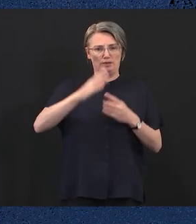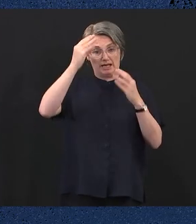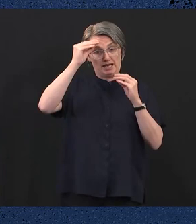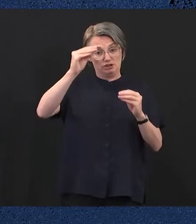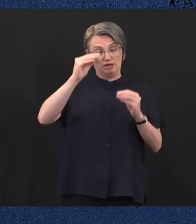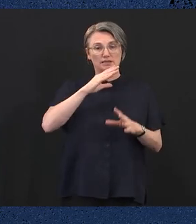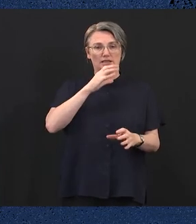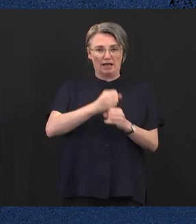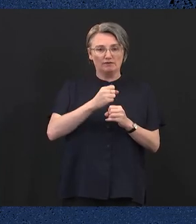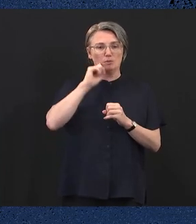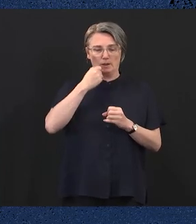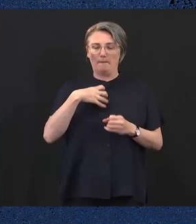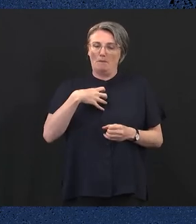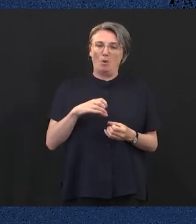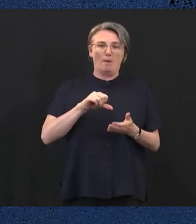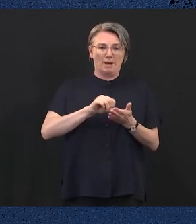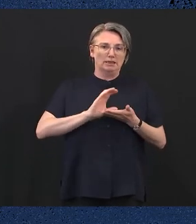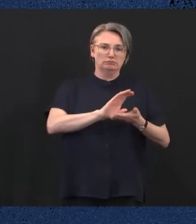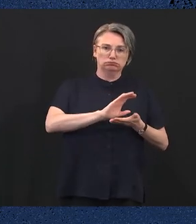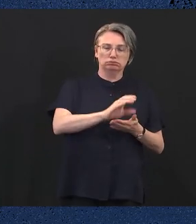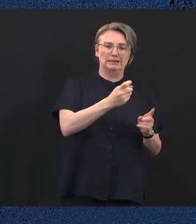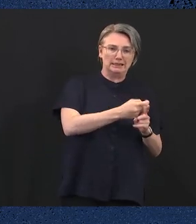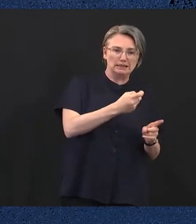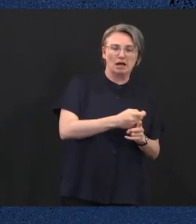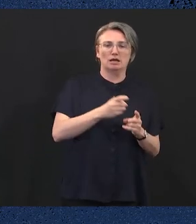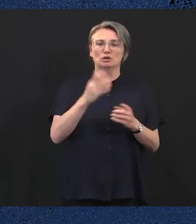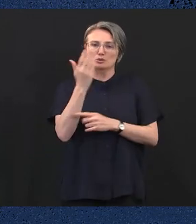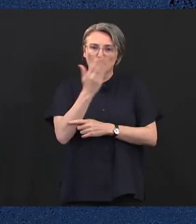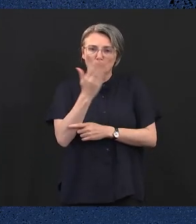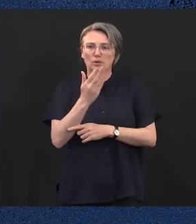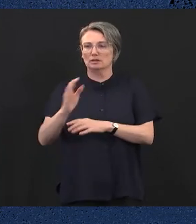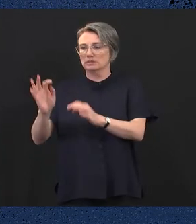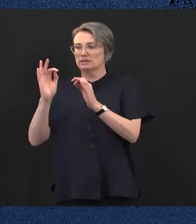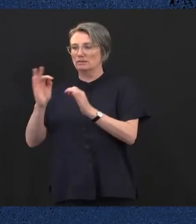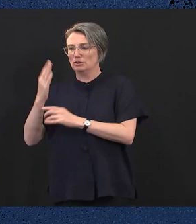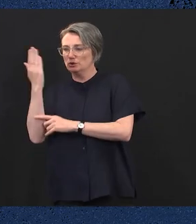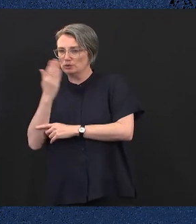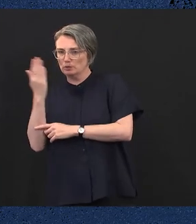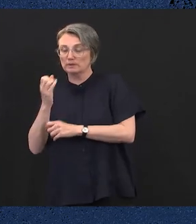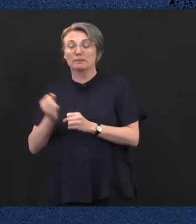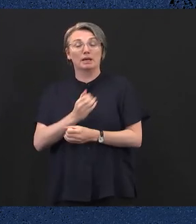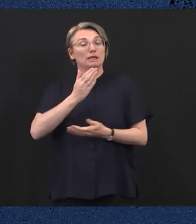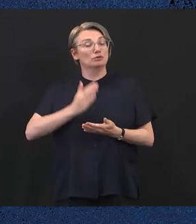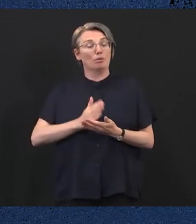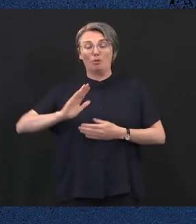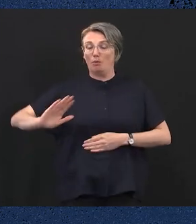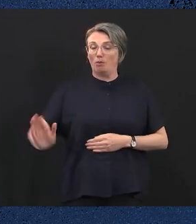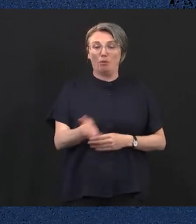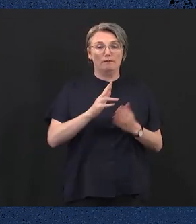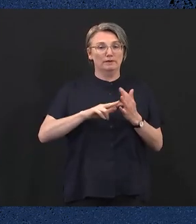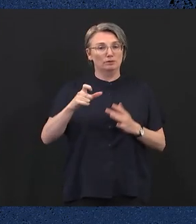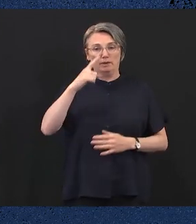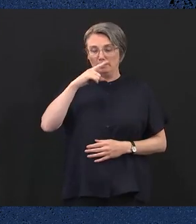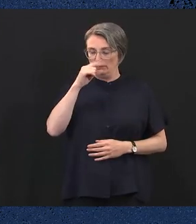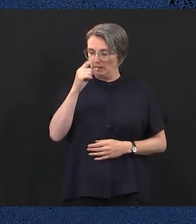investment in kindergartens, local schools and specialist schools to ensure that all Victorians have access to quality education.